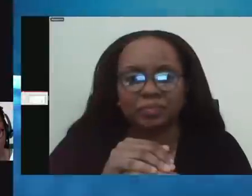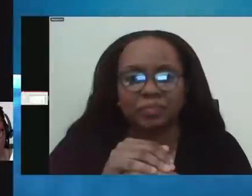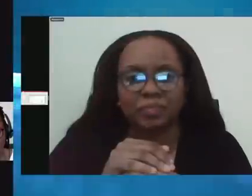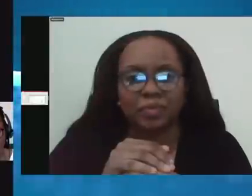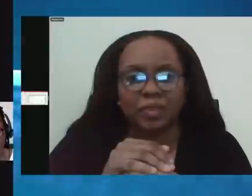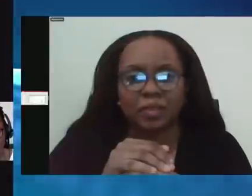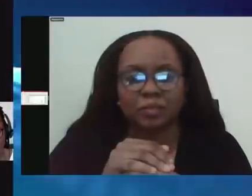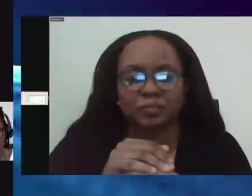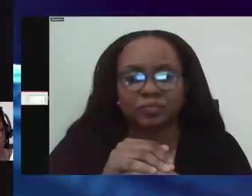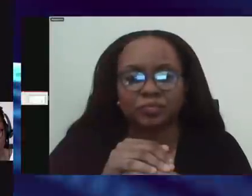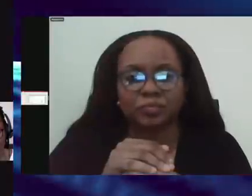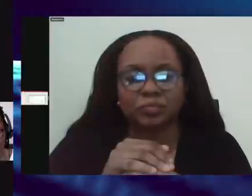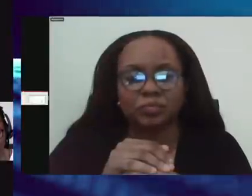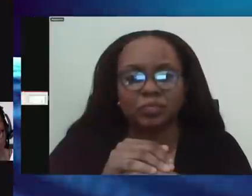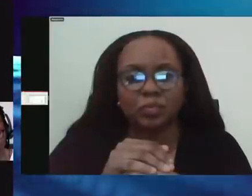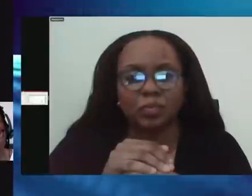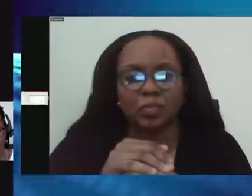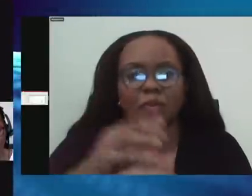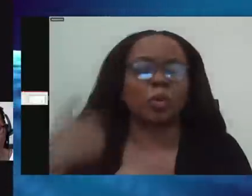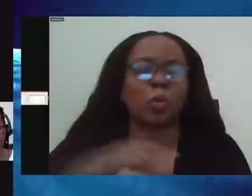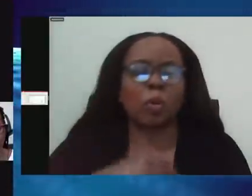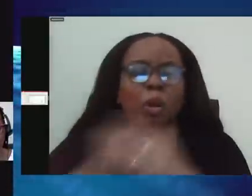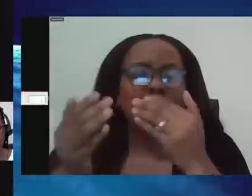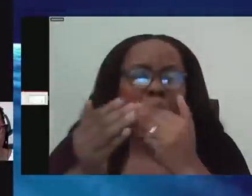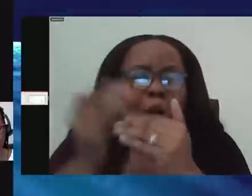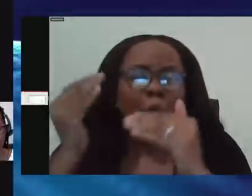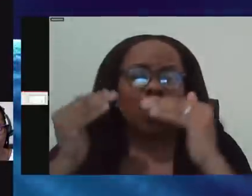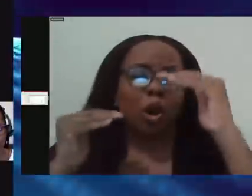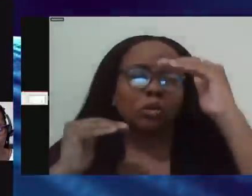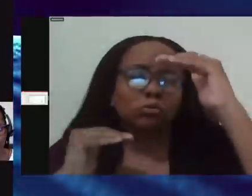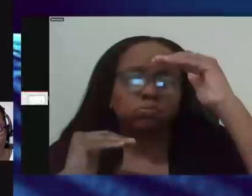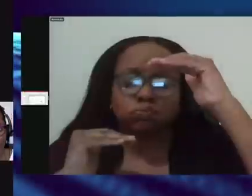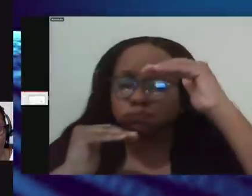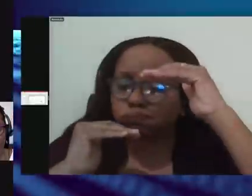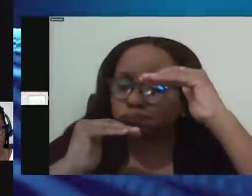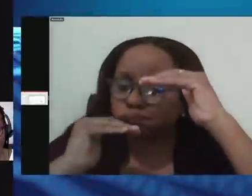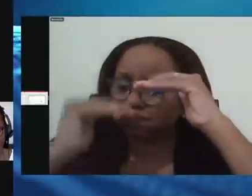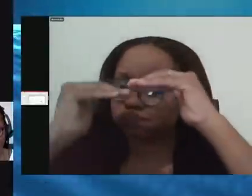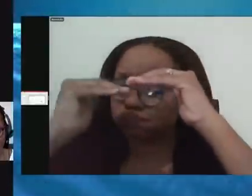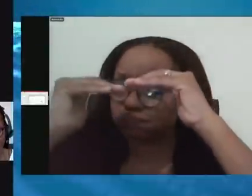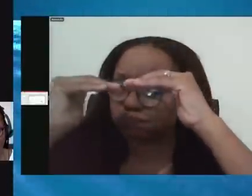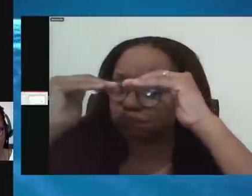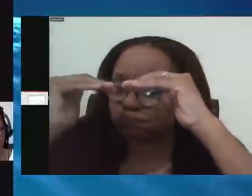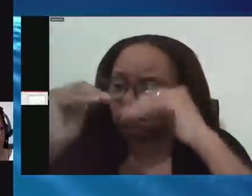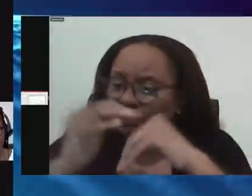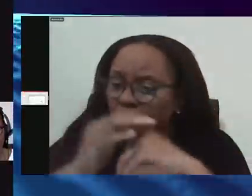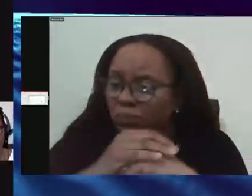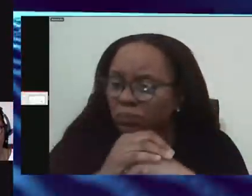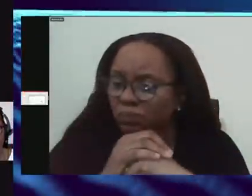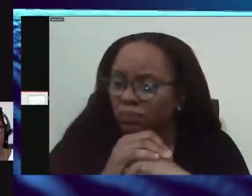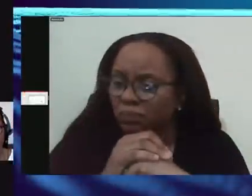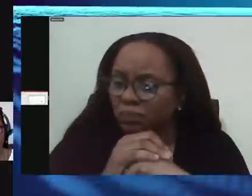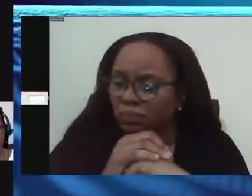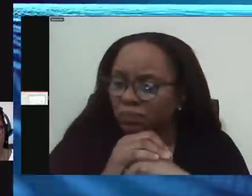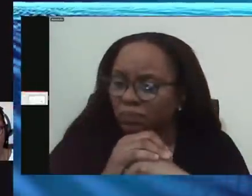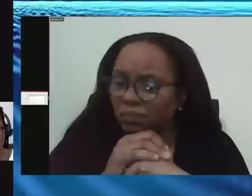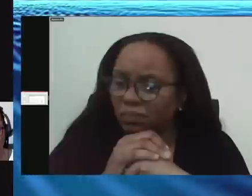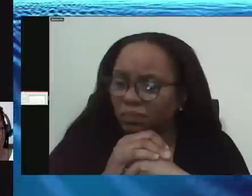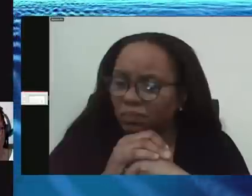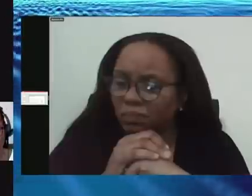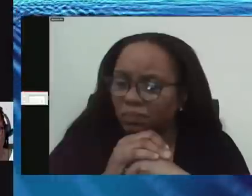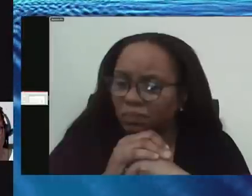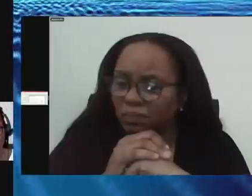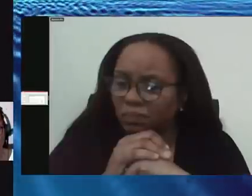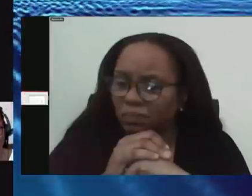are almost at peak, but not quite there yet. The graph is still rising for us, but we are almost